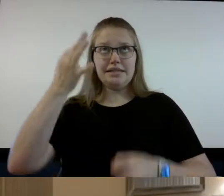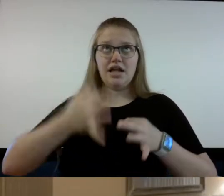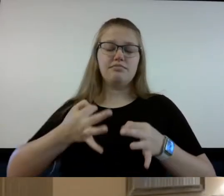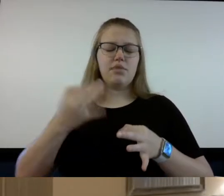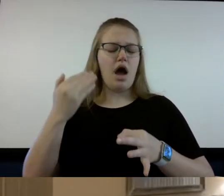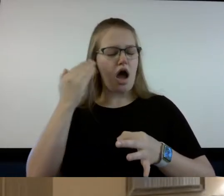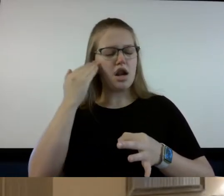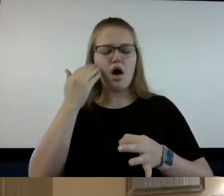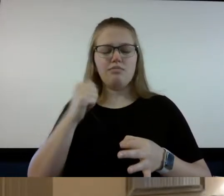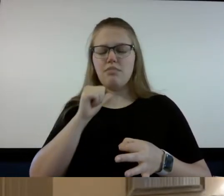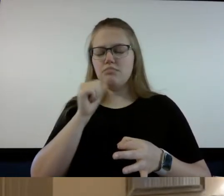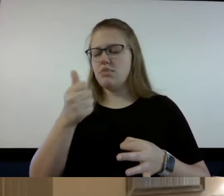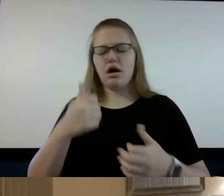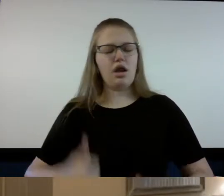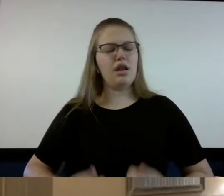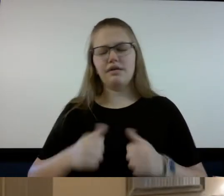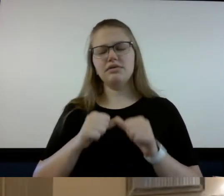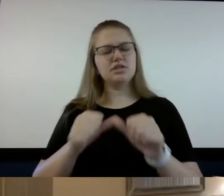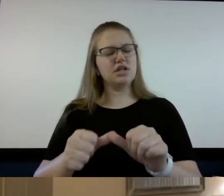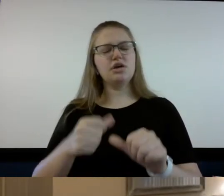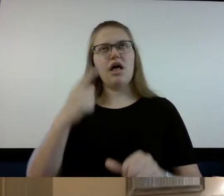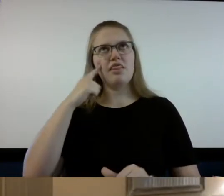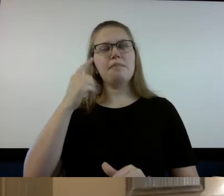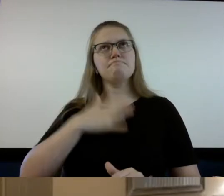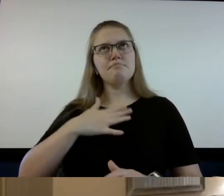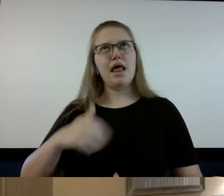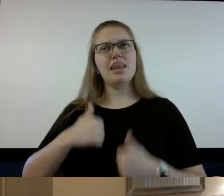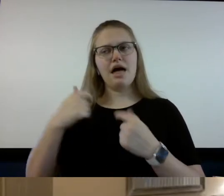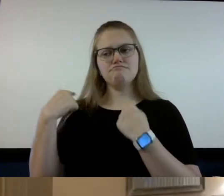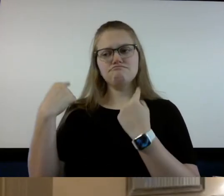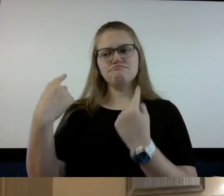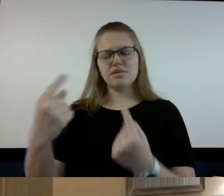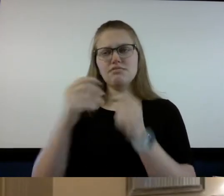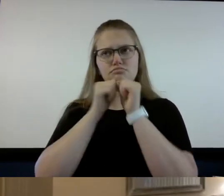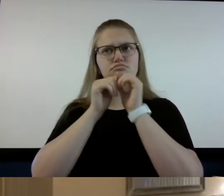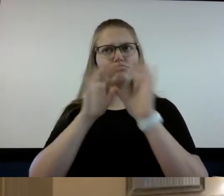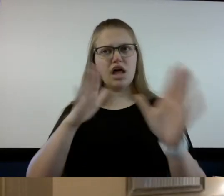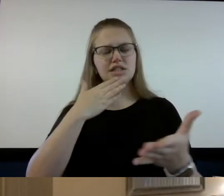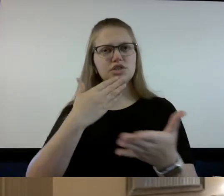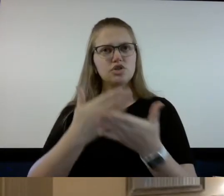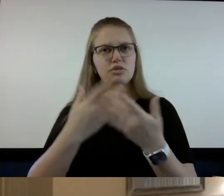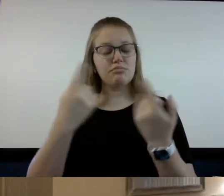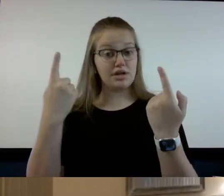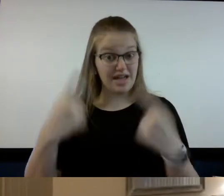felt like I had lived a good life been blessed but God spared me